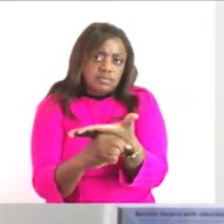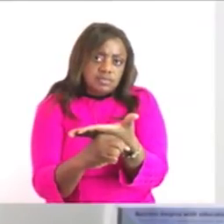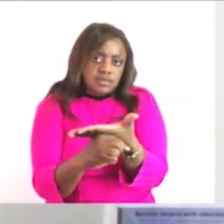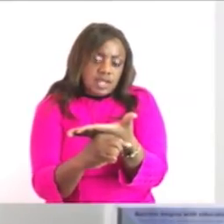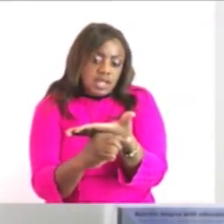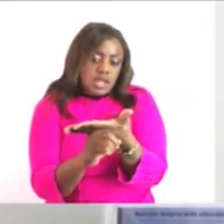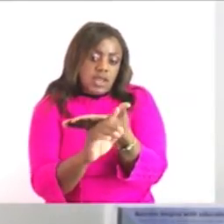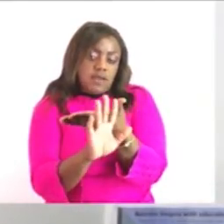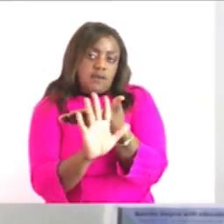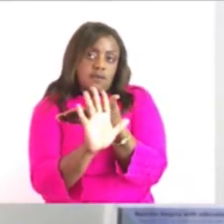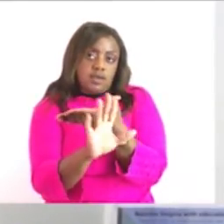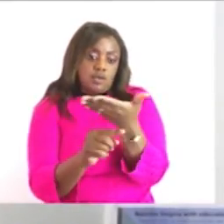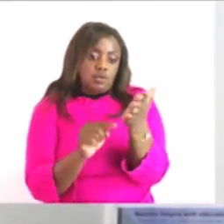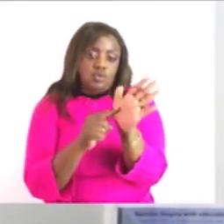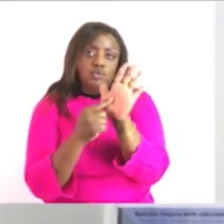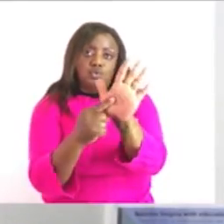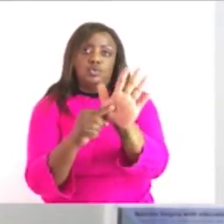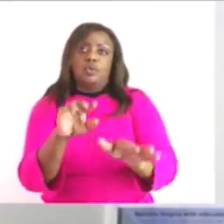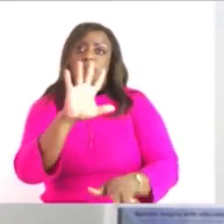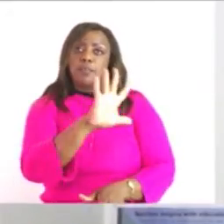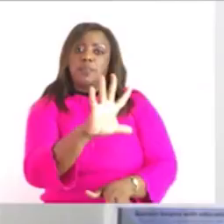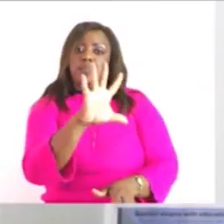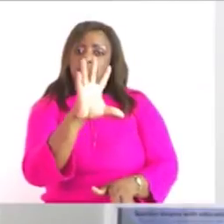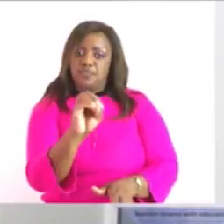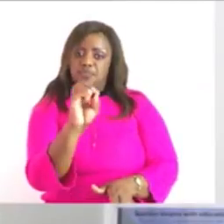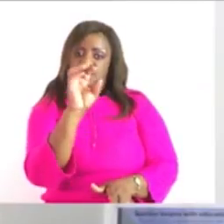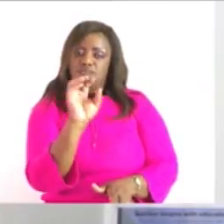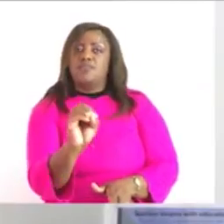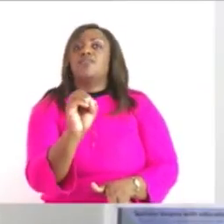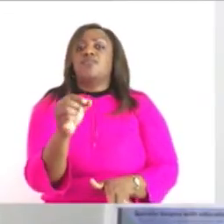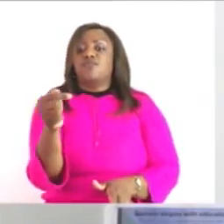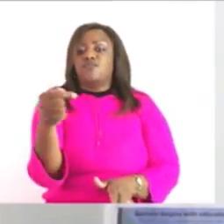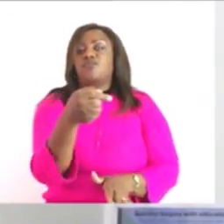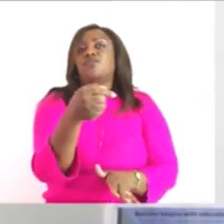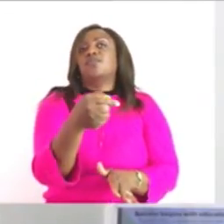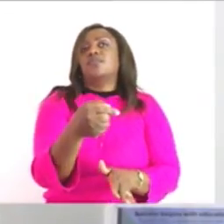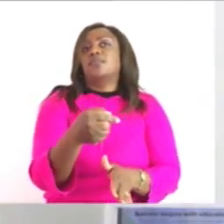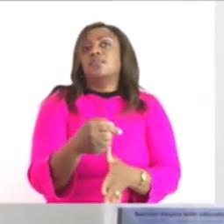500 if i have to round it off it have to go to it's pointing at 500